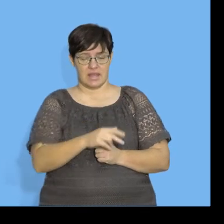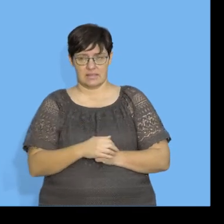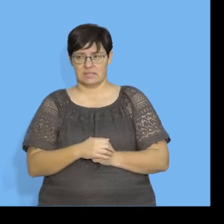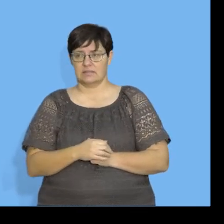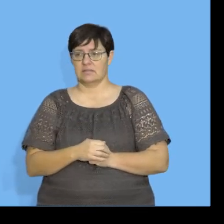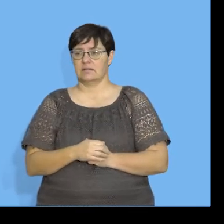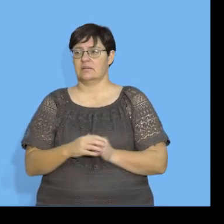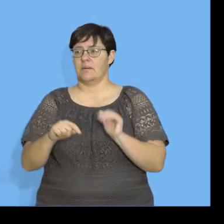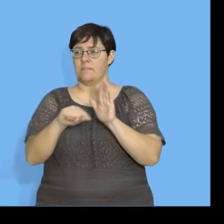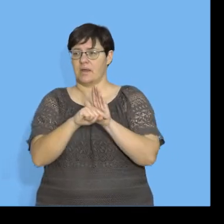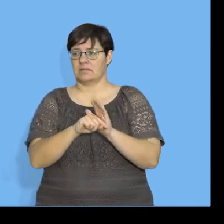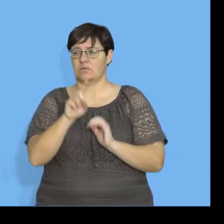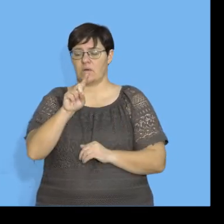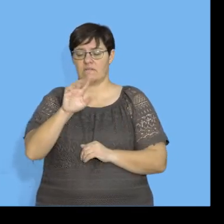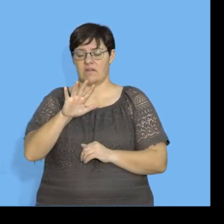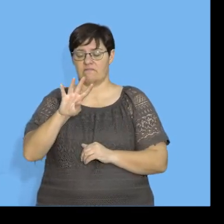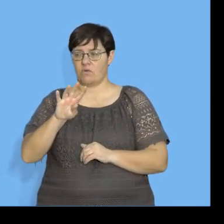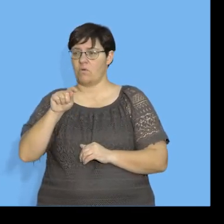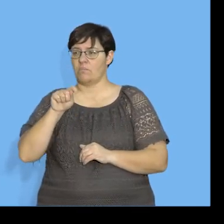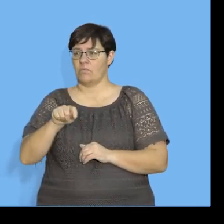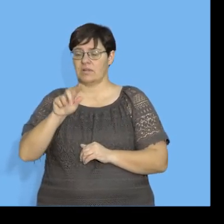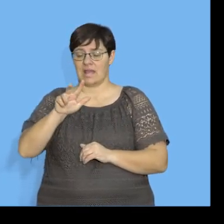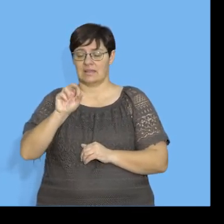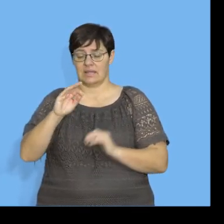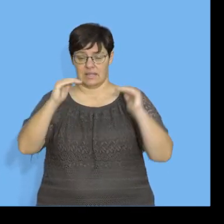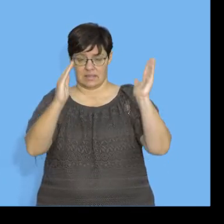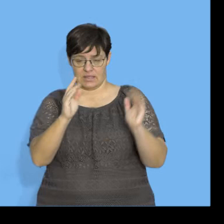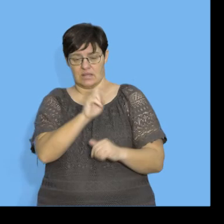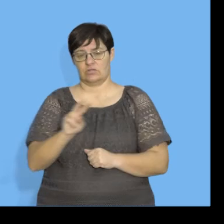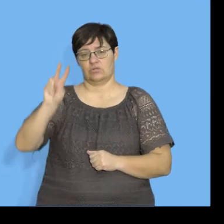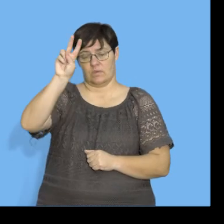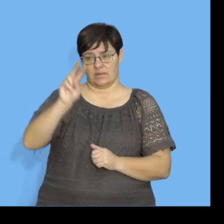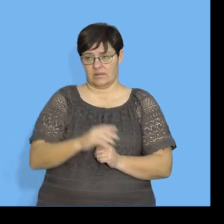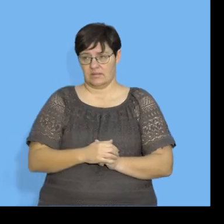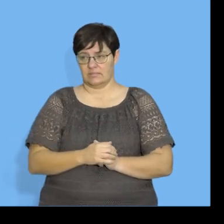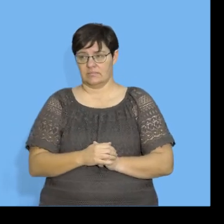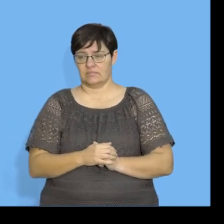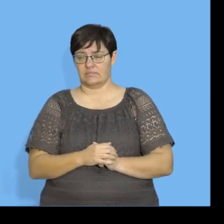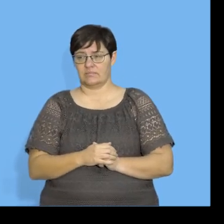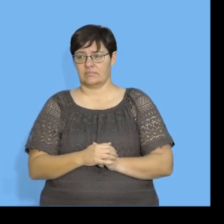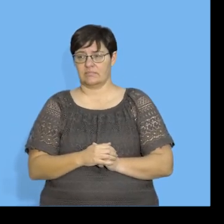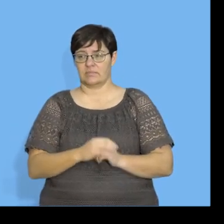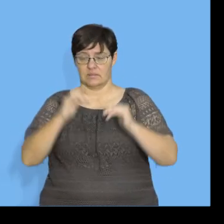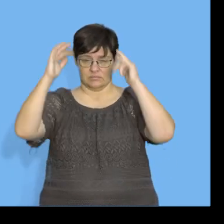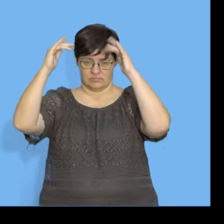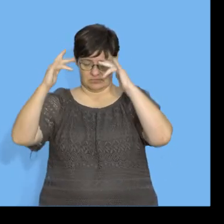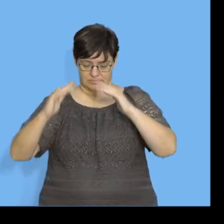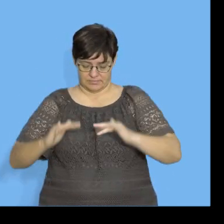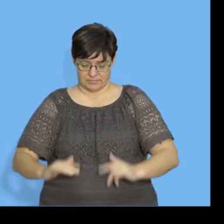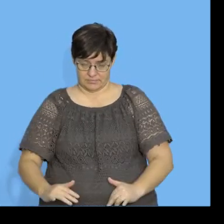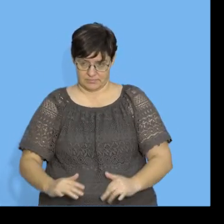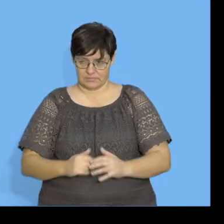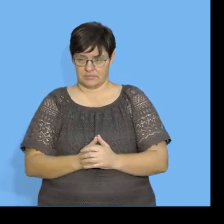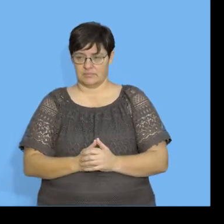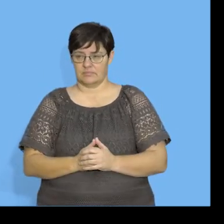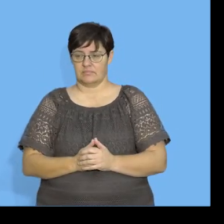use the y, 138 minus the average. We square the number. That's what we get. Then we